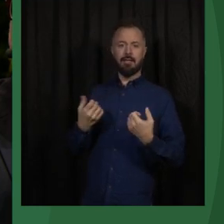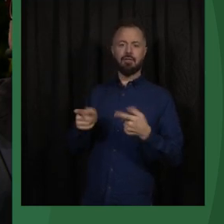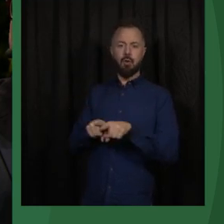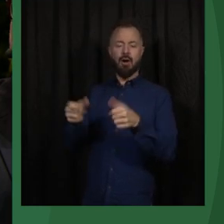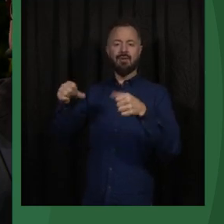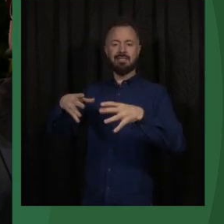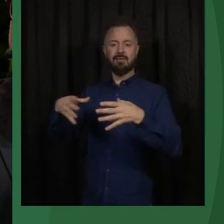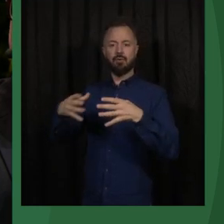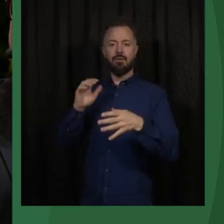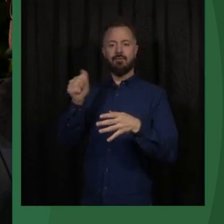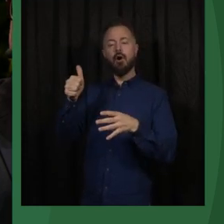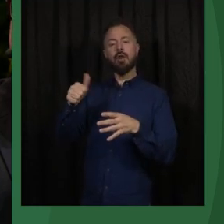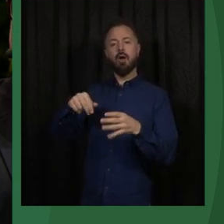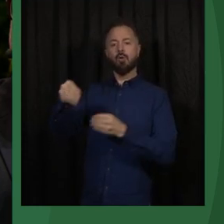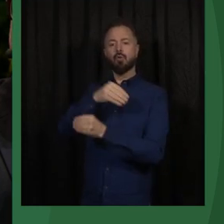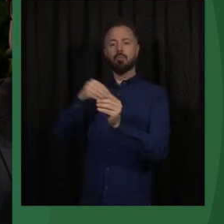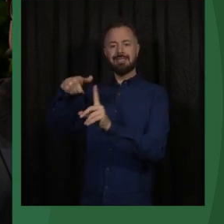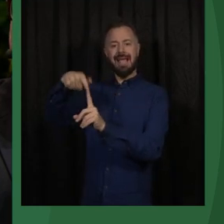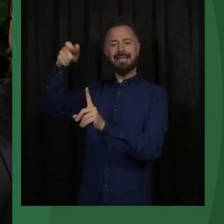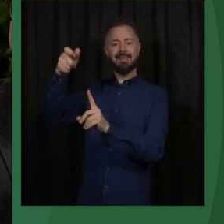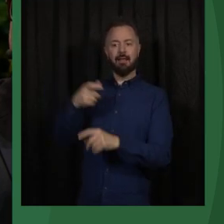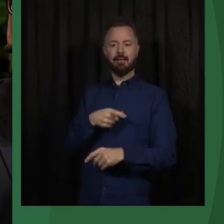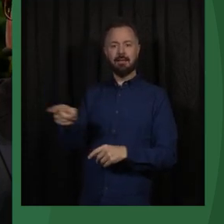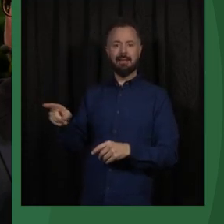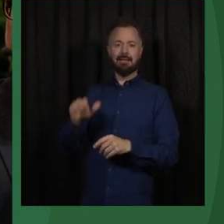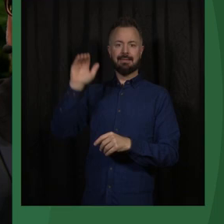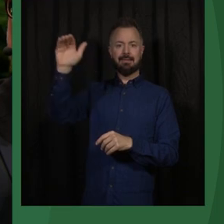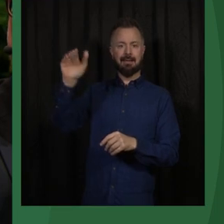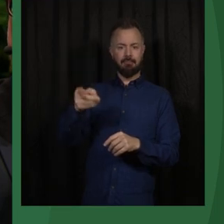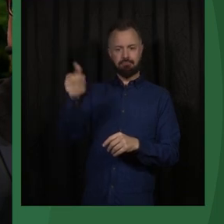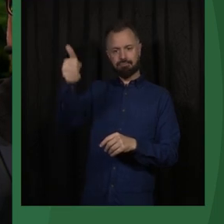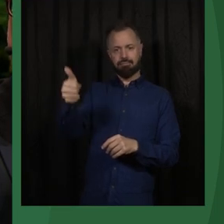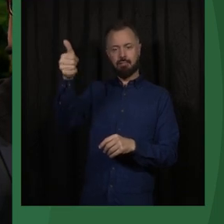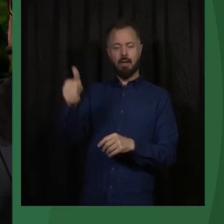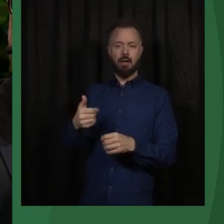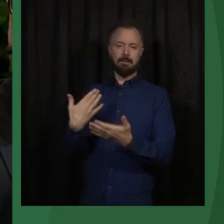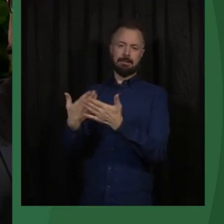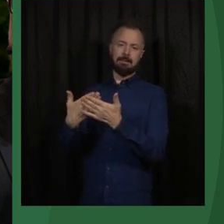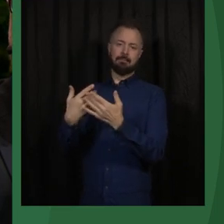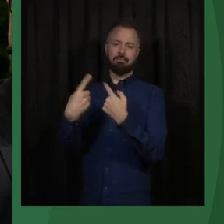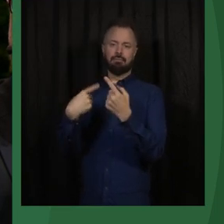that they again went to the clerk to pressure him to negotiate with Mandela.